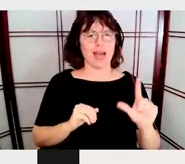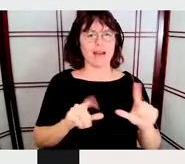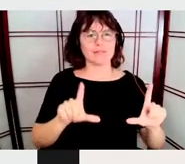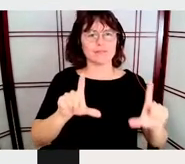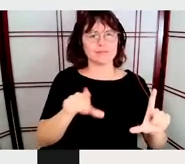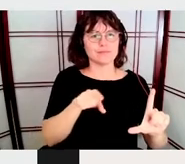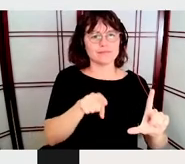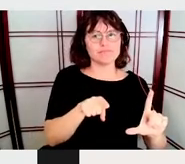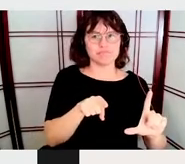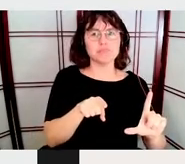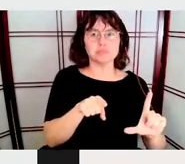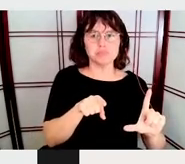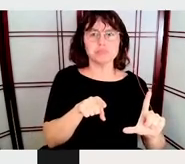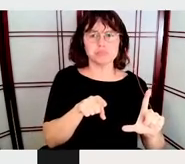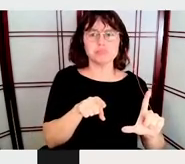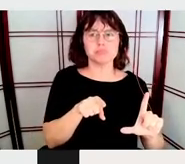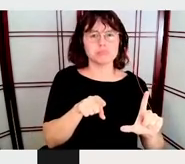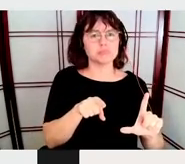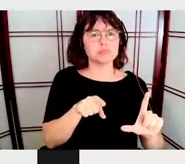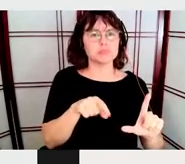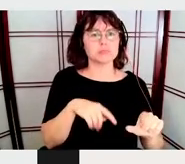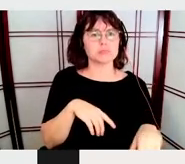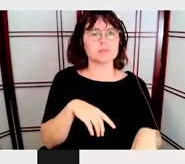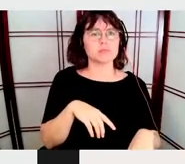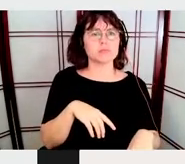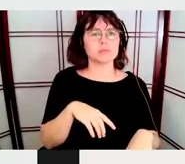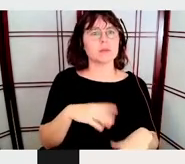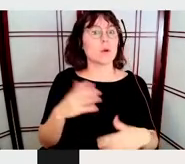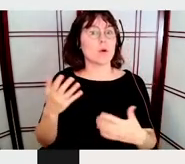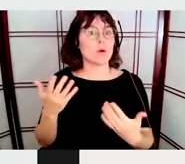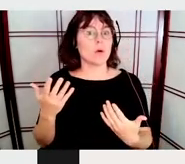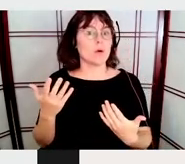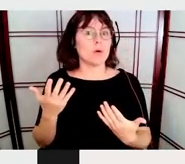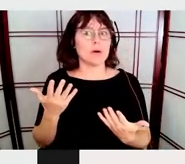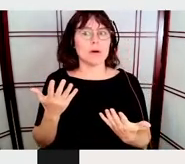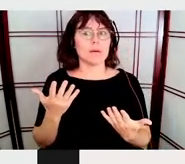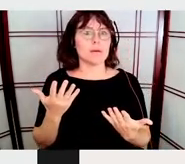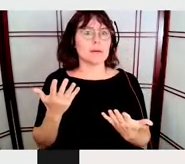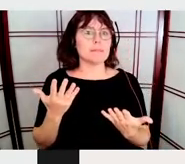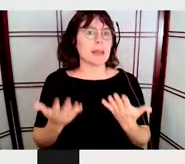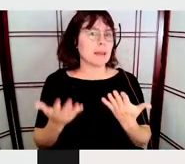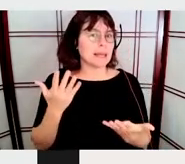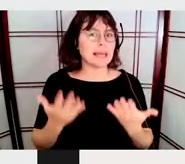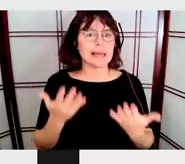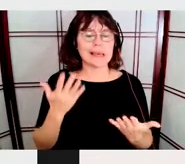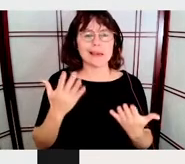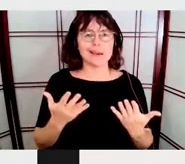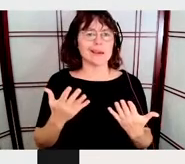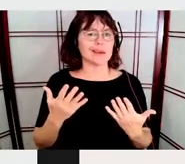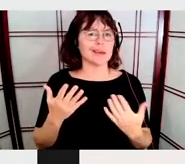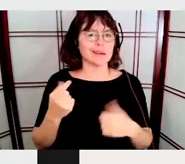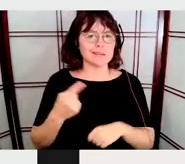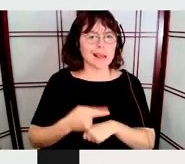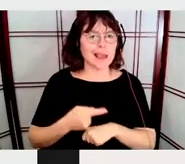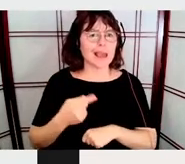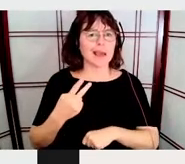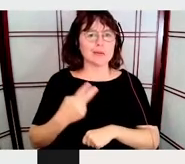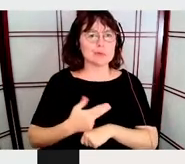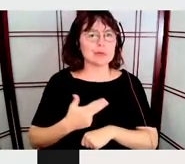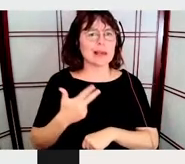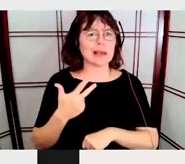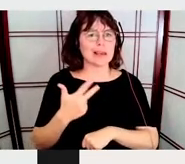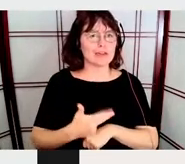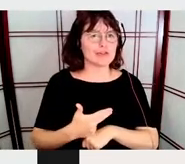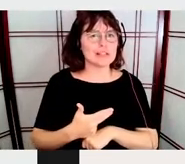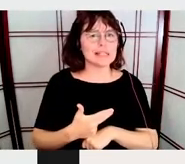to draw it. And you spend three or four days moving the anchor